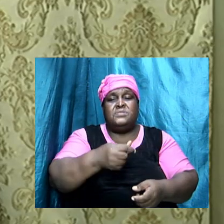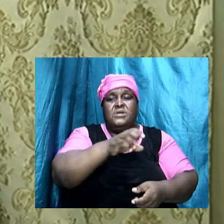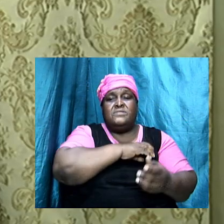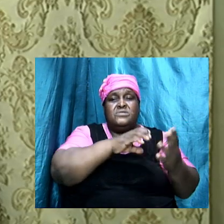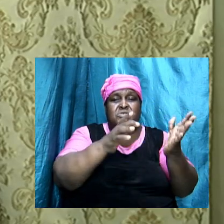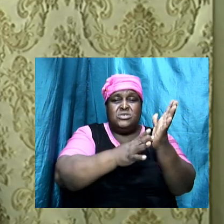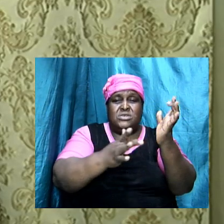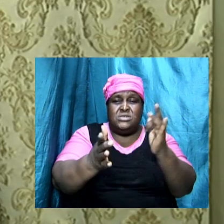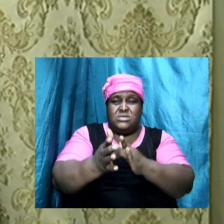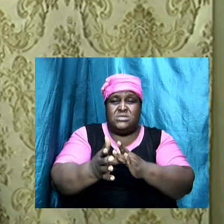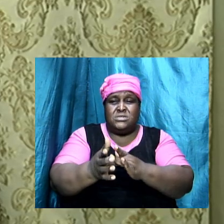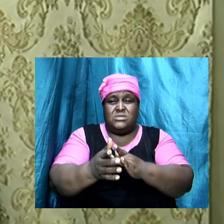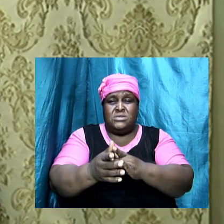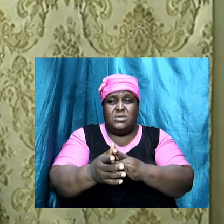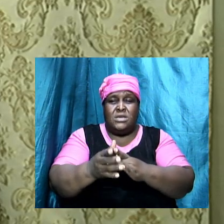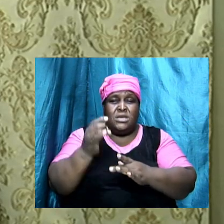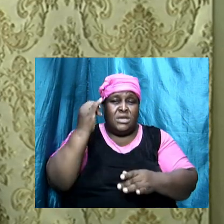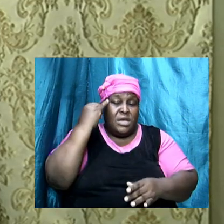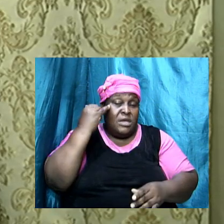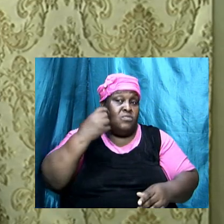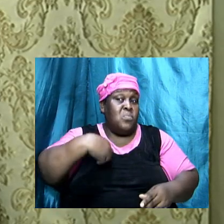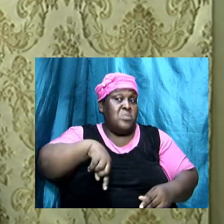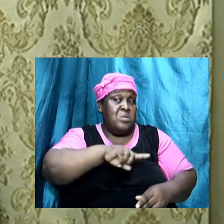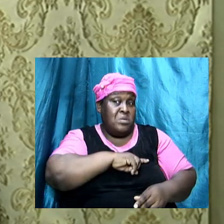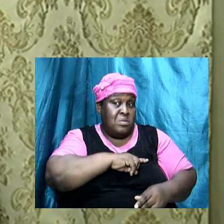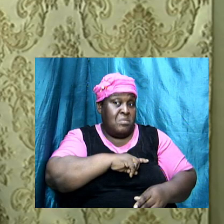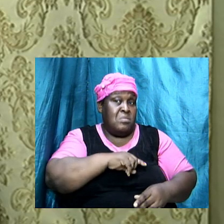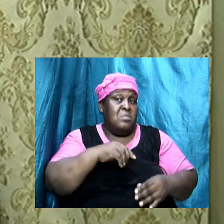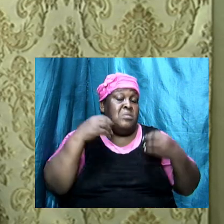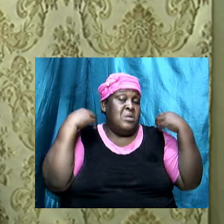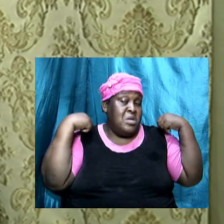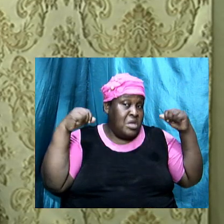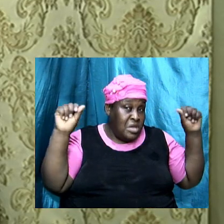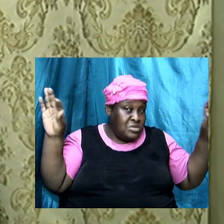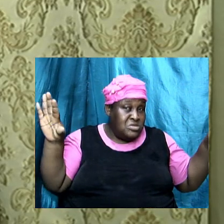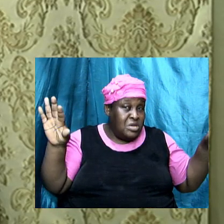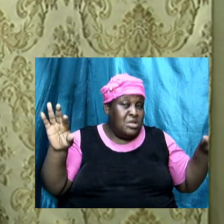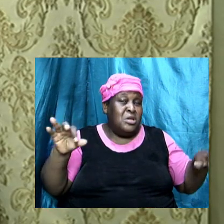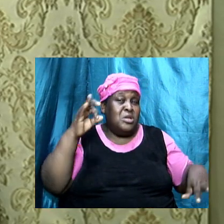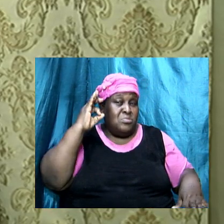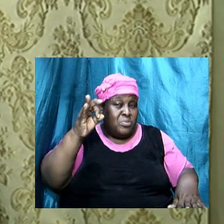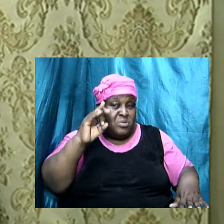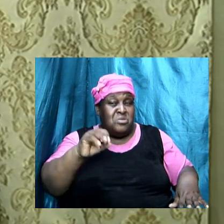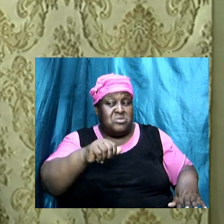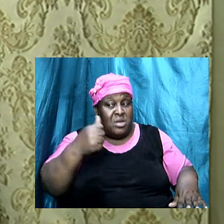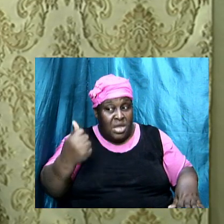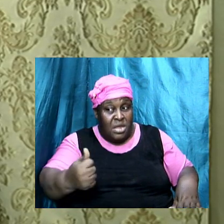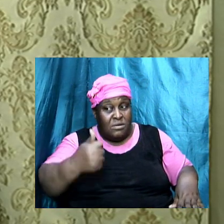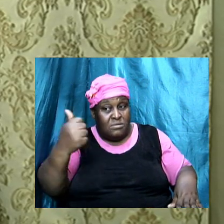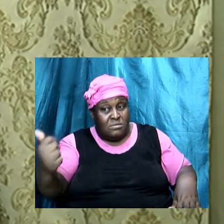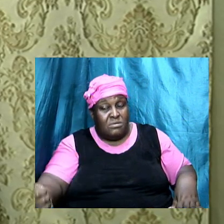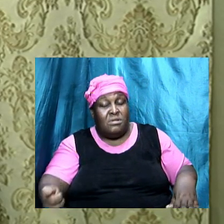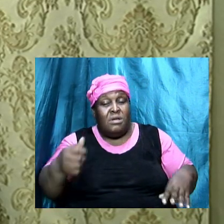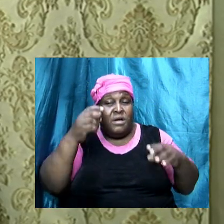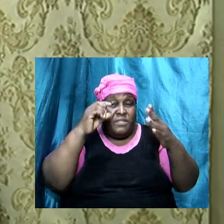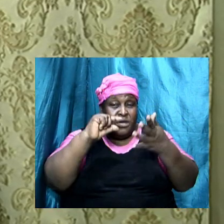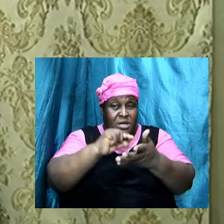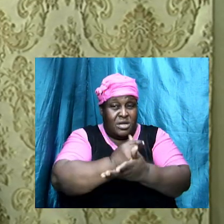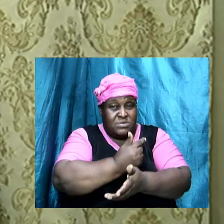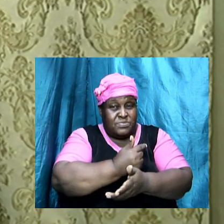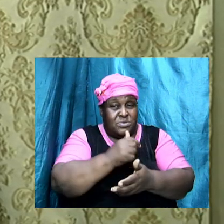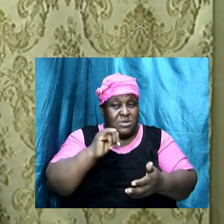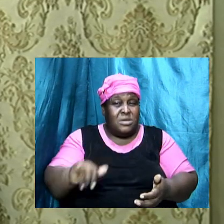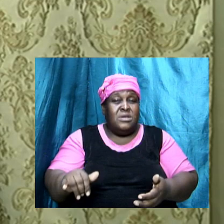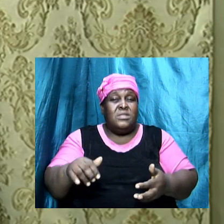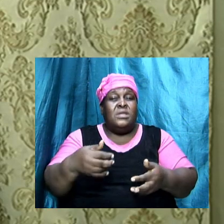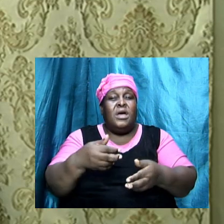heaven should preach a gospel other than that, we have preached unto you, let him be under God's